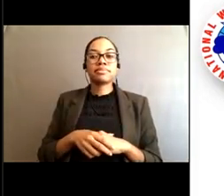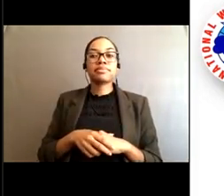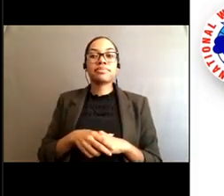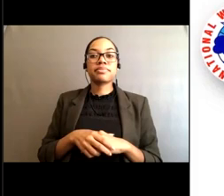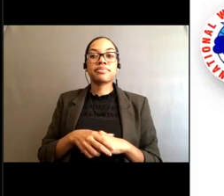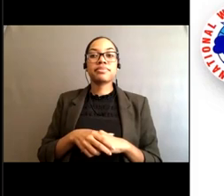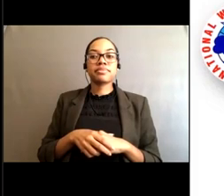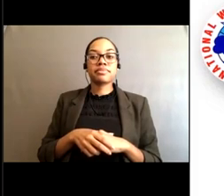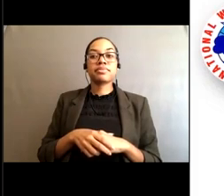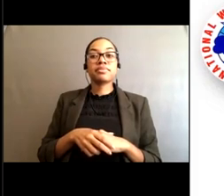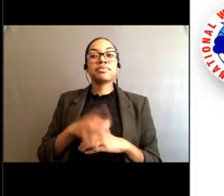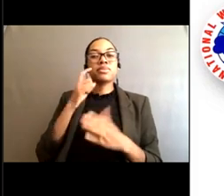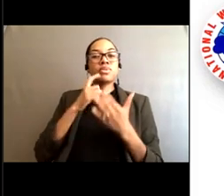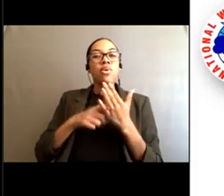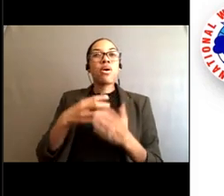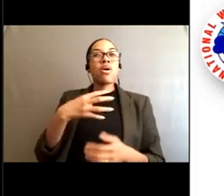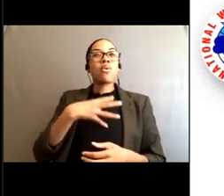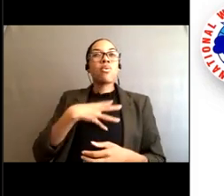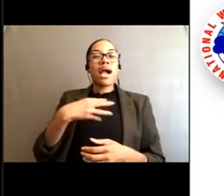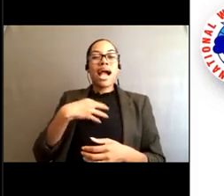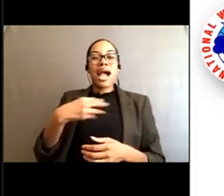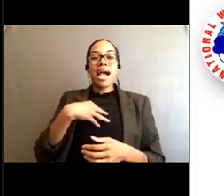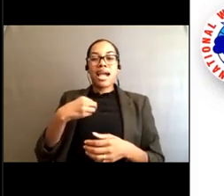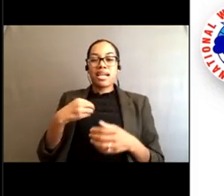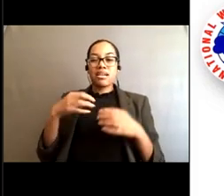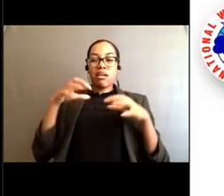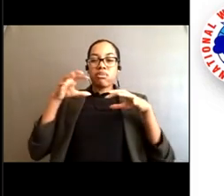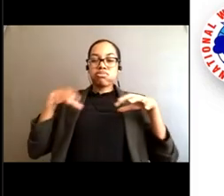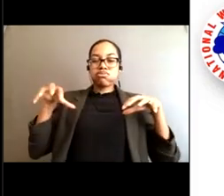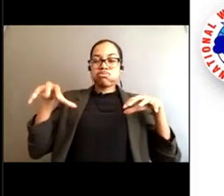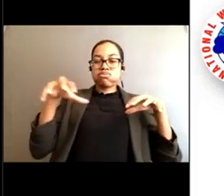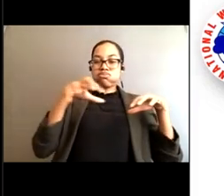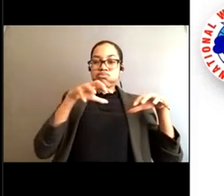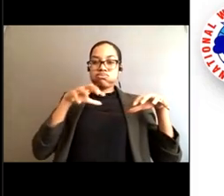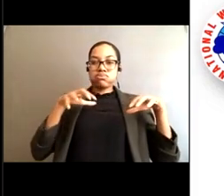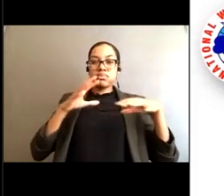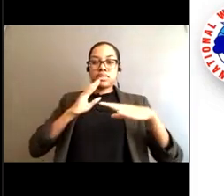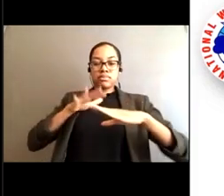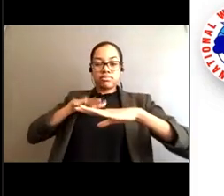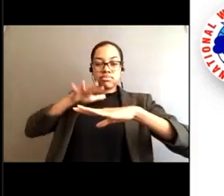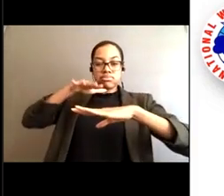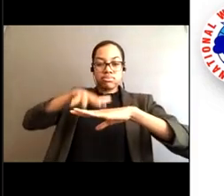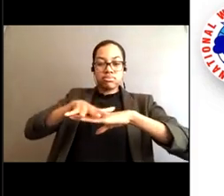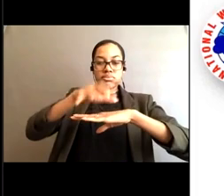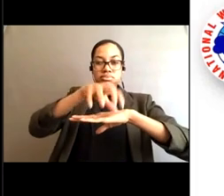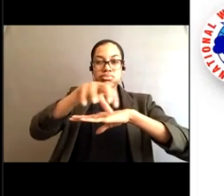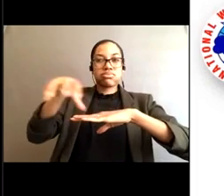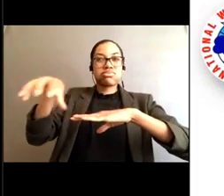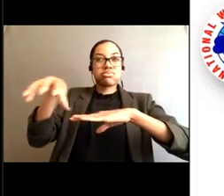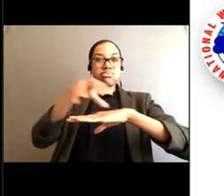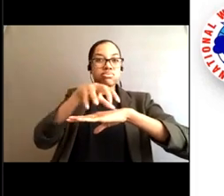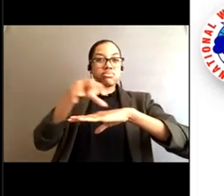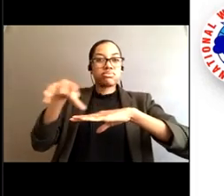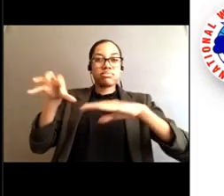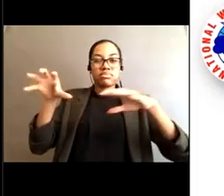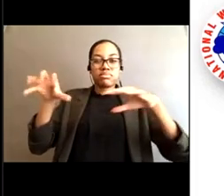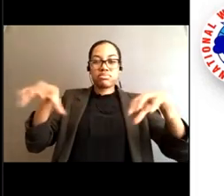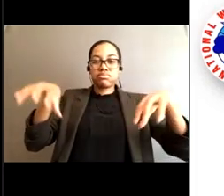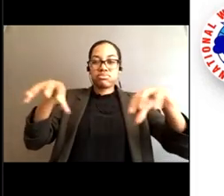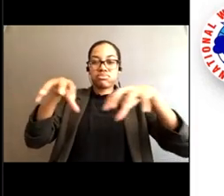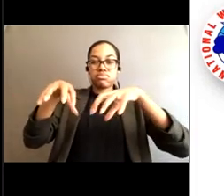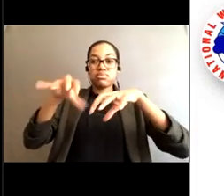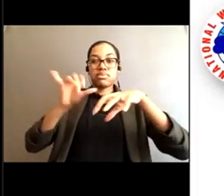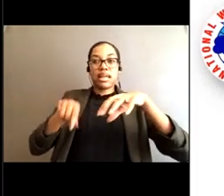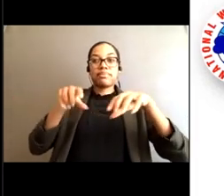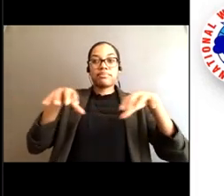do you notice that white foamy look where the waves crash on the beach? If you would take an